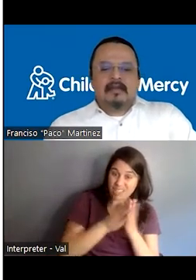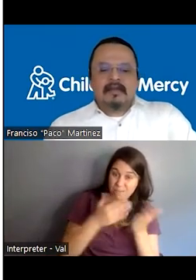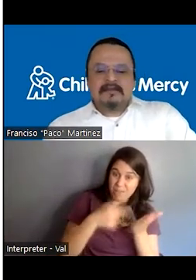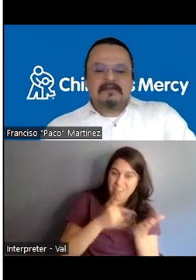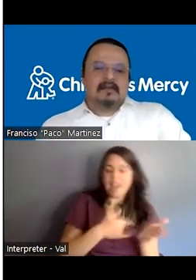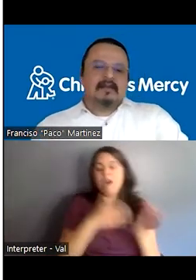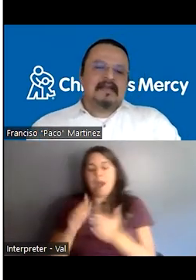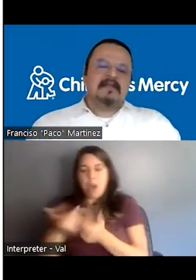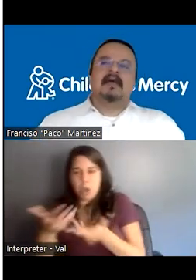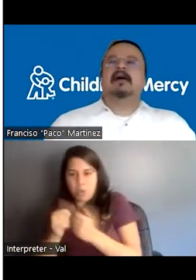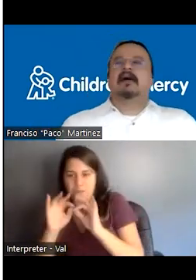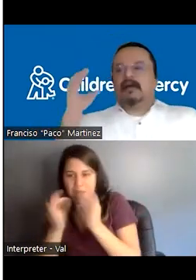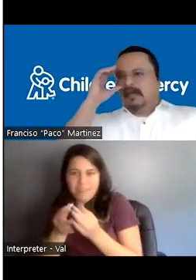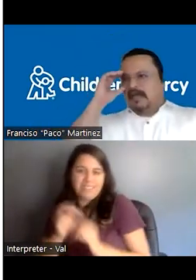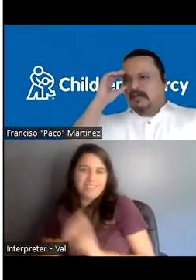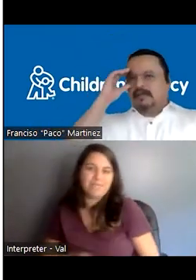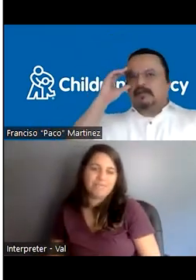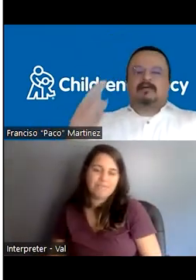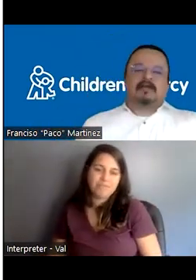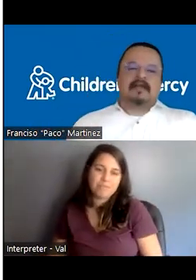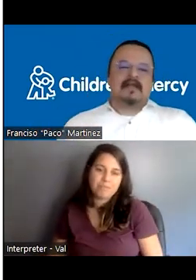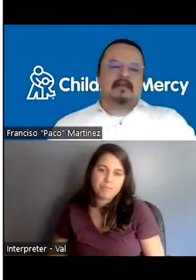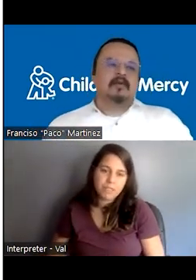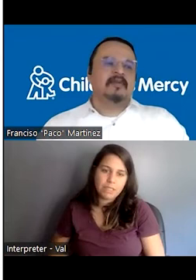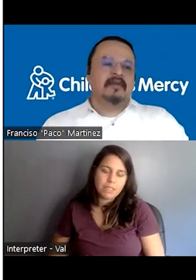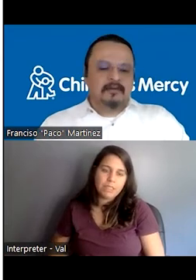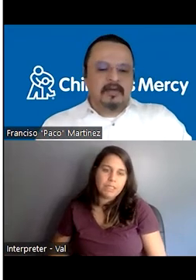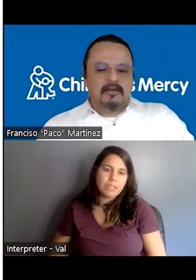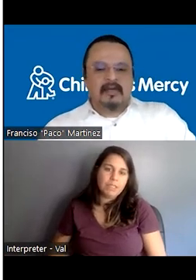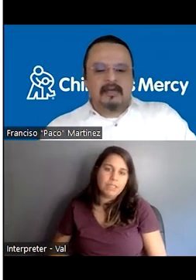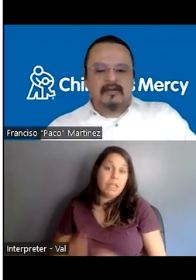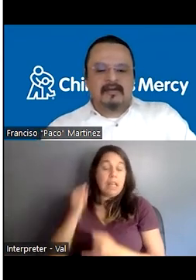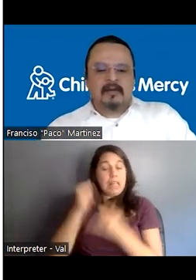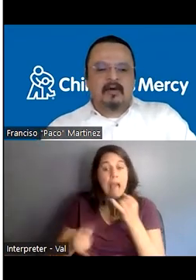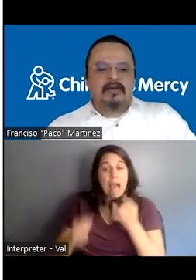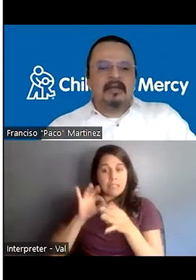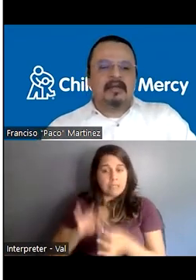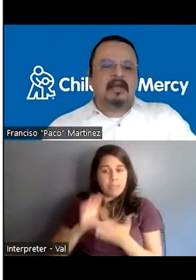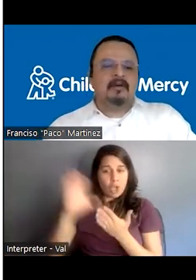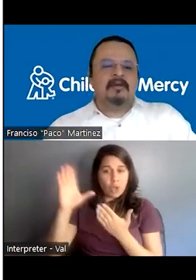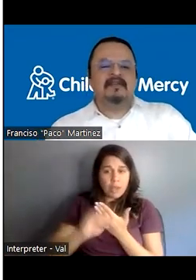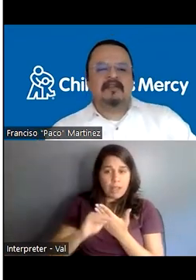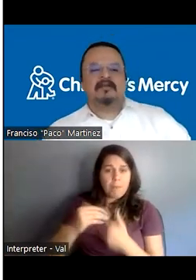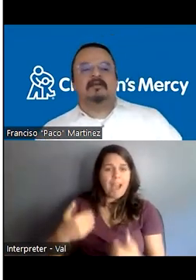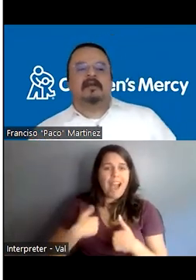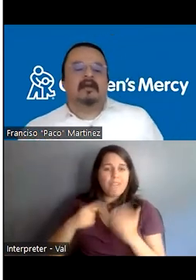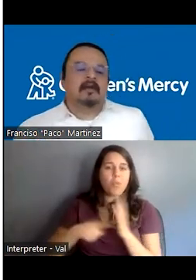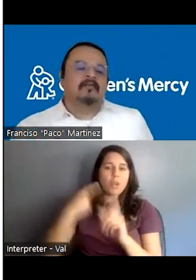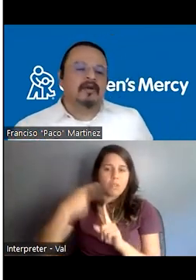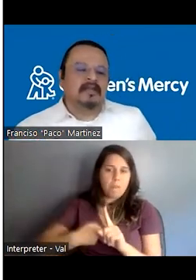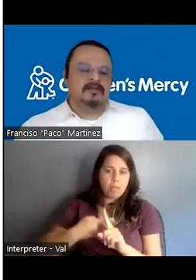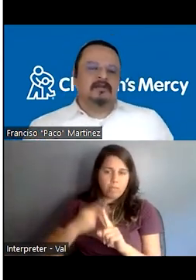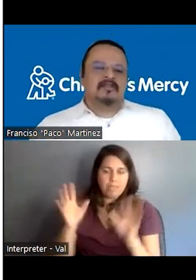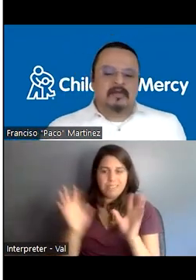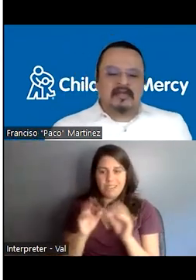In the last, in the last, uh, aspect or the last item of this curricula is a monthly, a monthly session, uh,